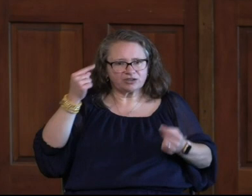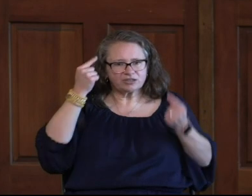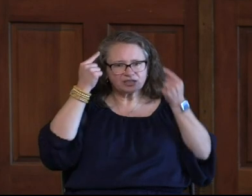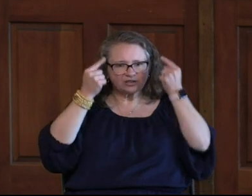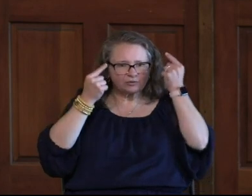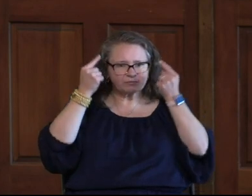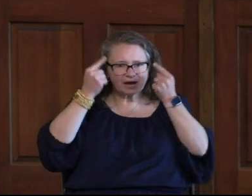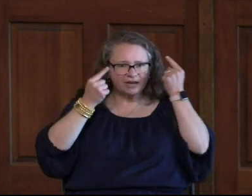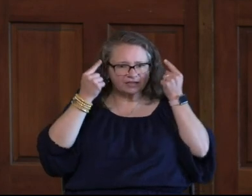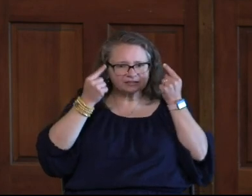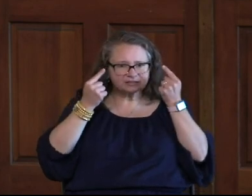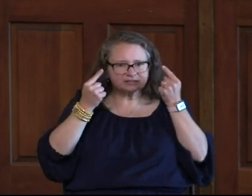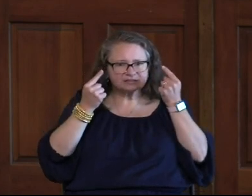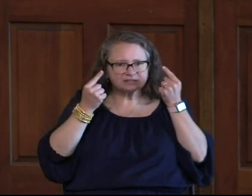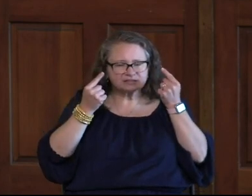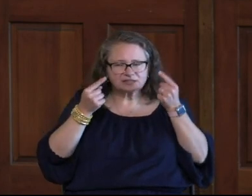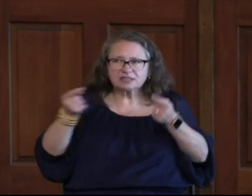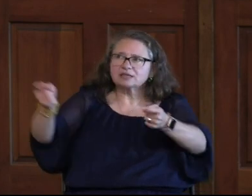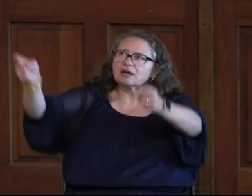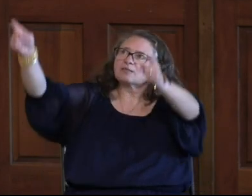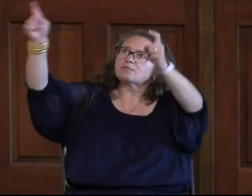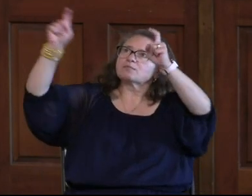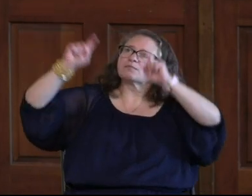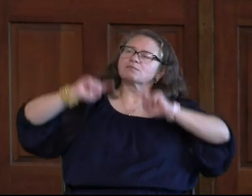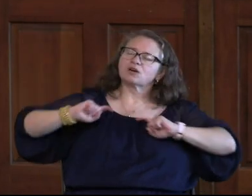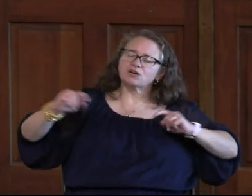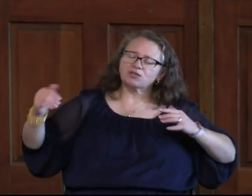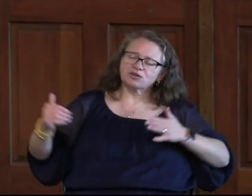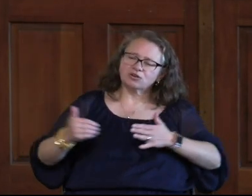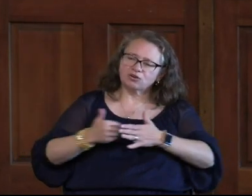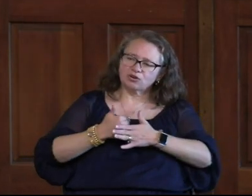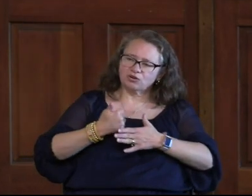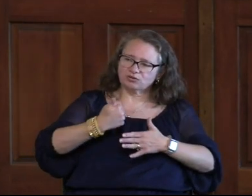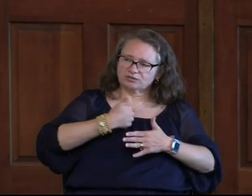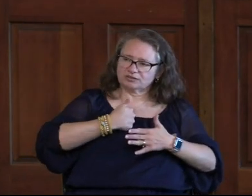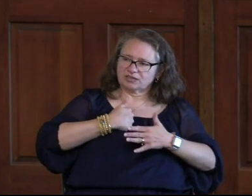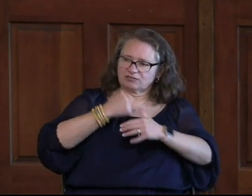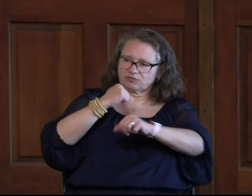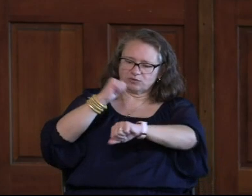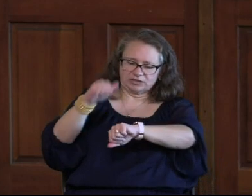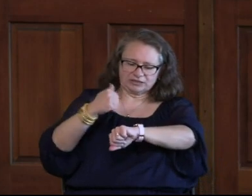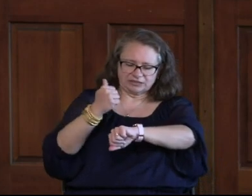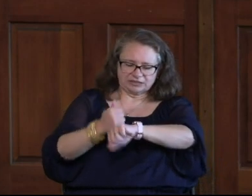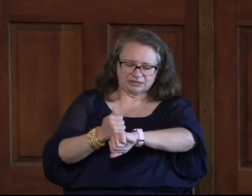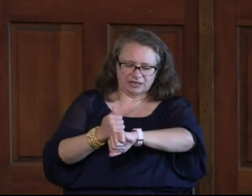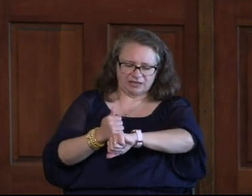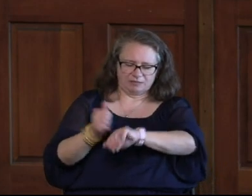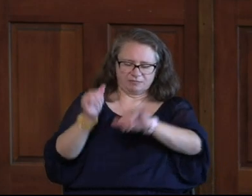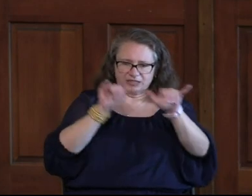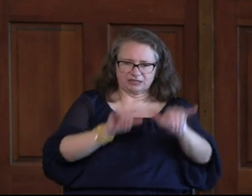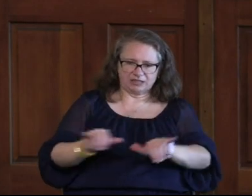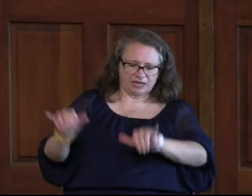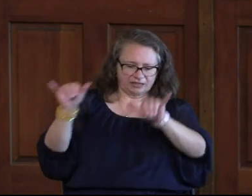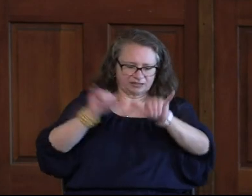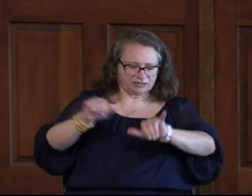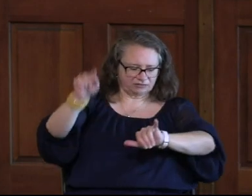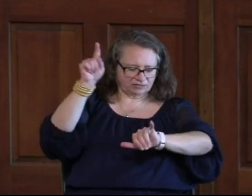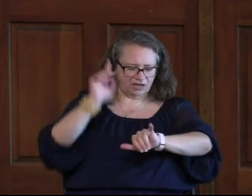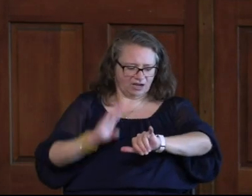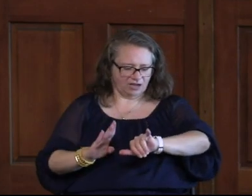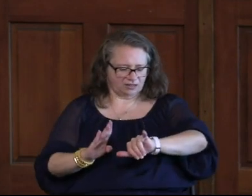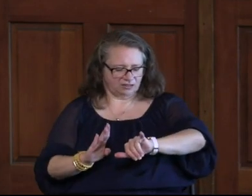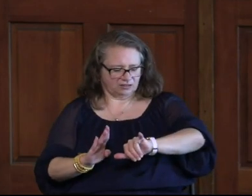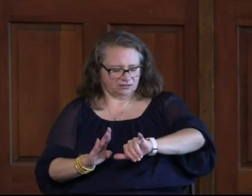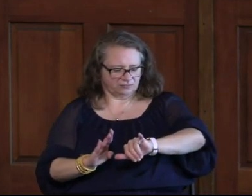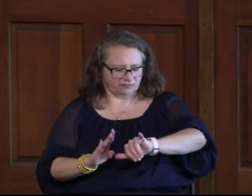Minds And Put On The New Self Which Is Created After The Likeness Of God Did You Know The New Self